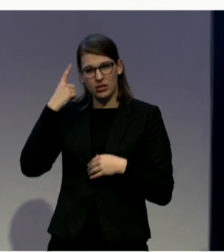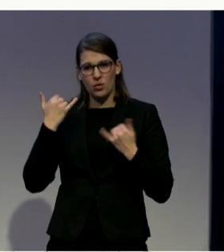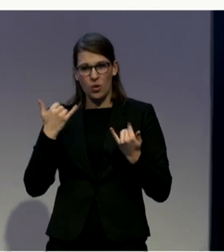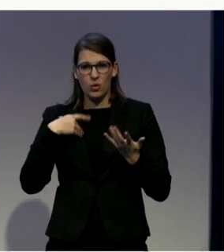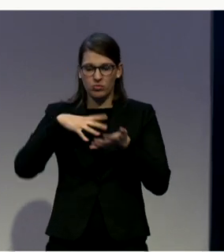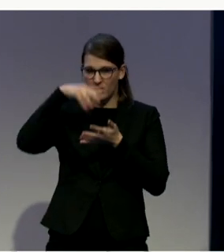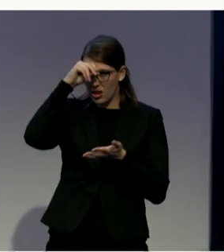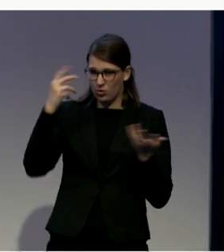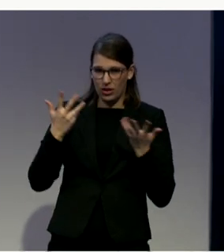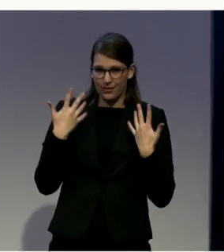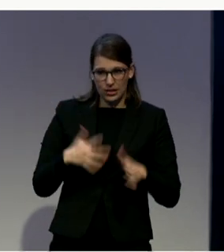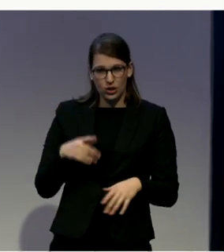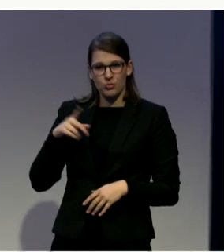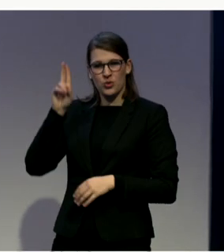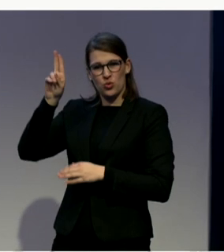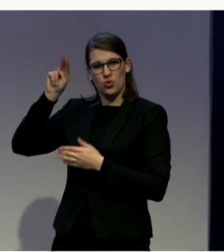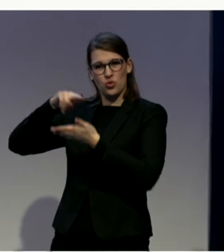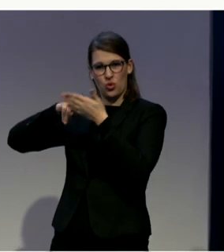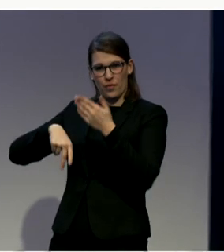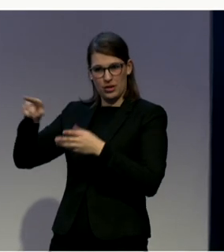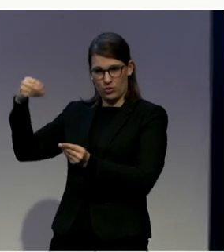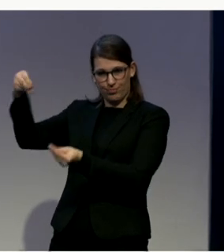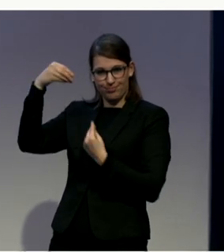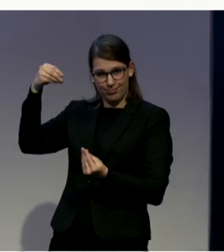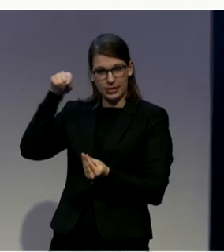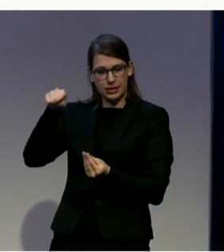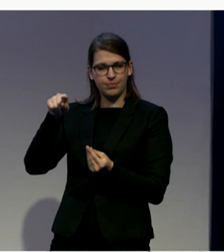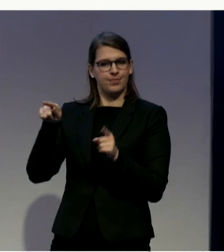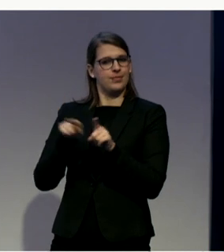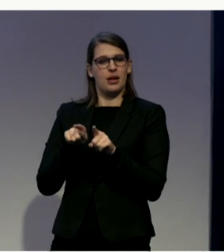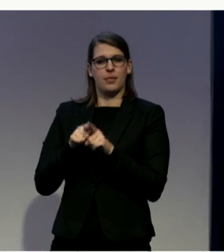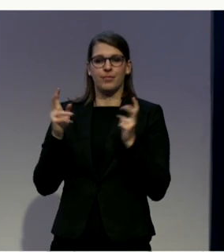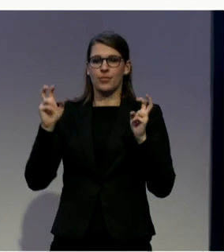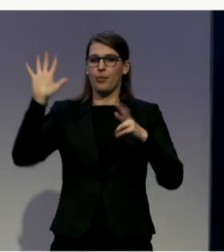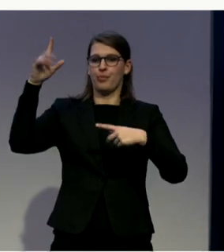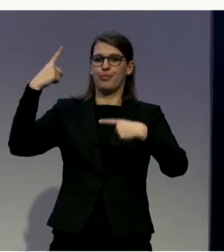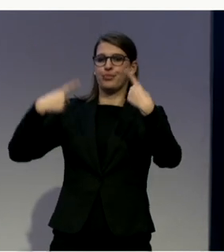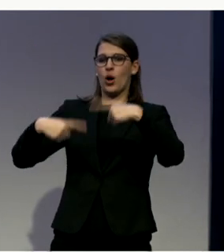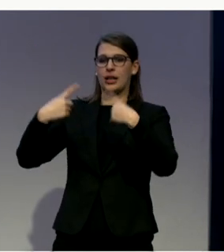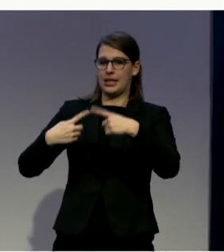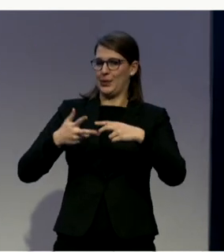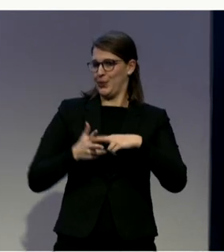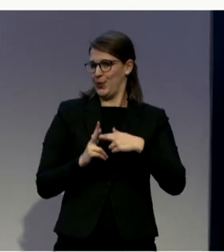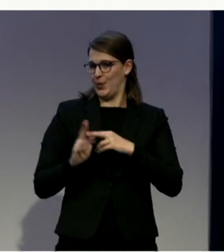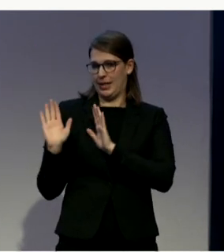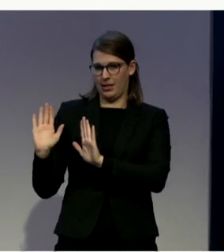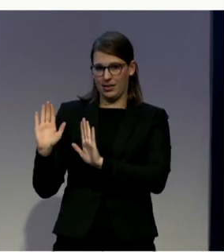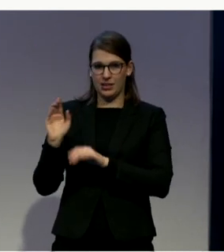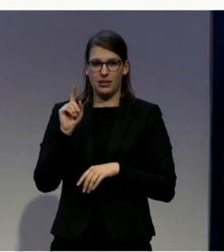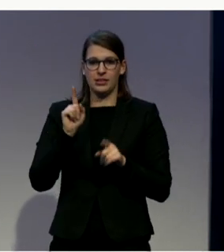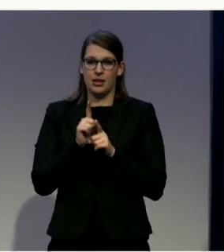And to use it as a political tool, we need democracy, of course. But also a legal tool. Because, in fact,